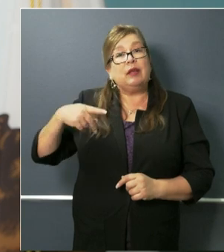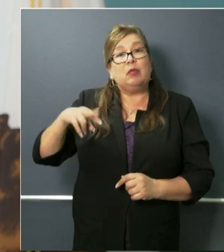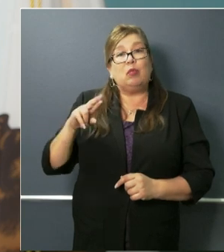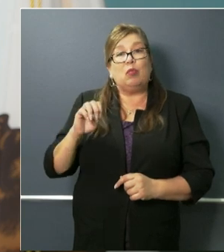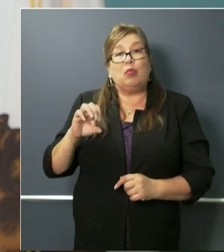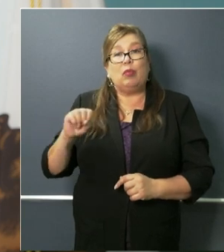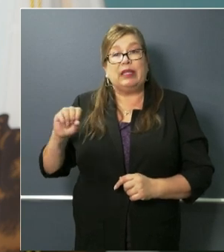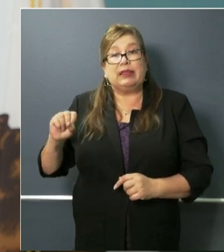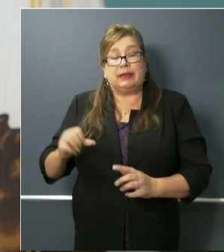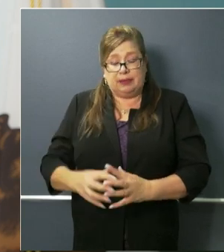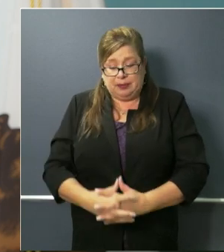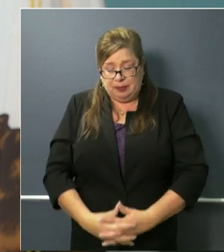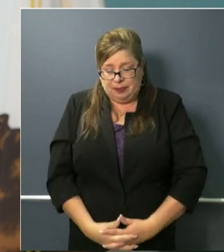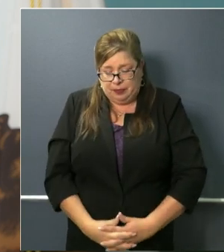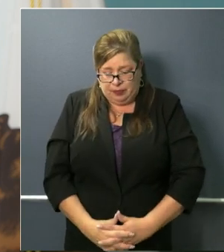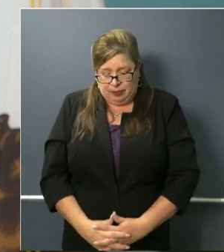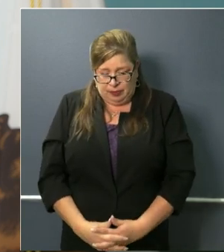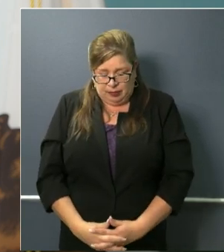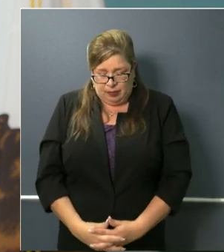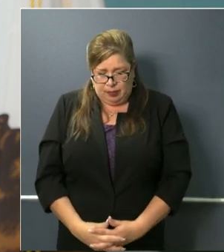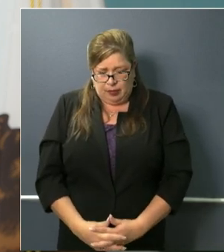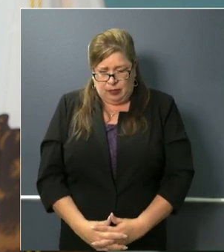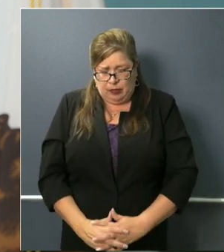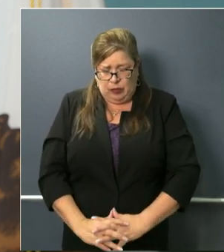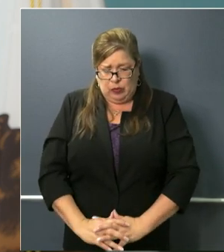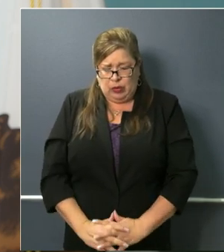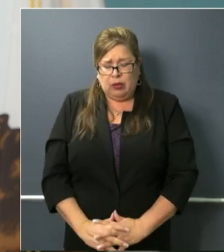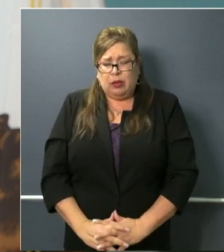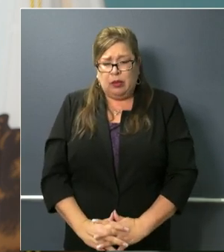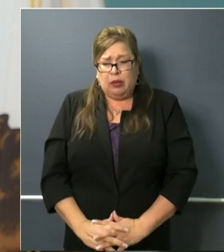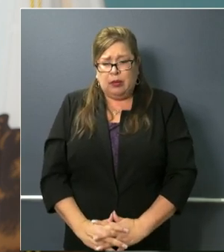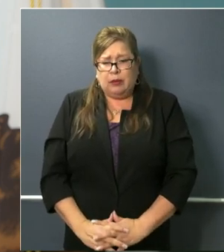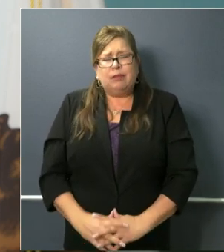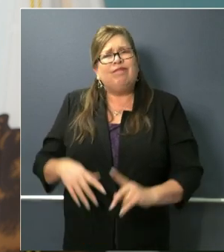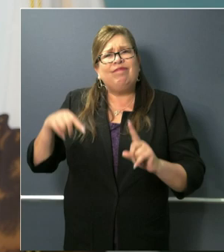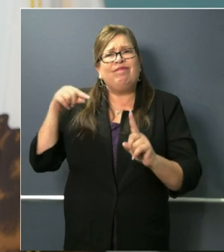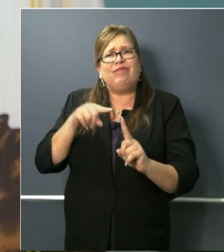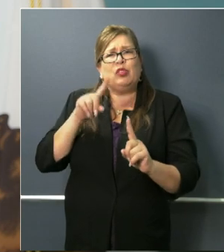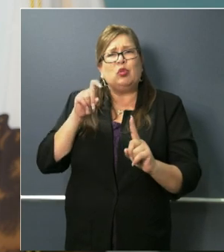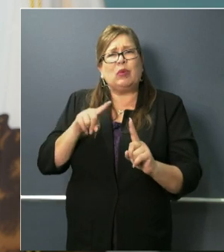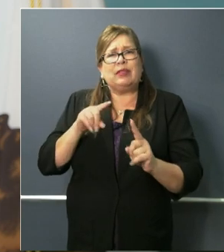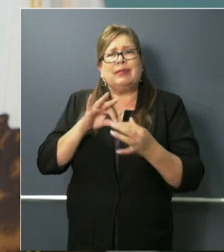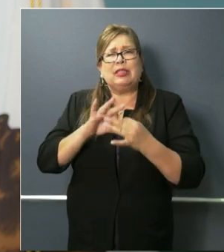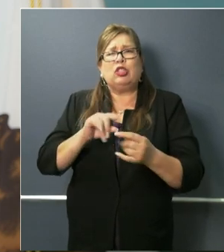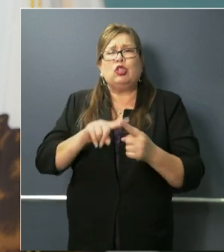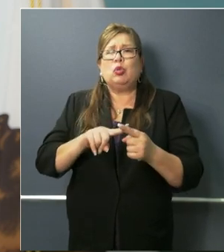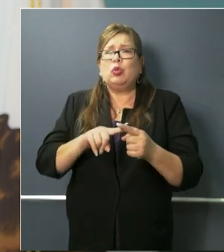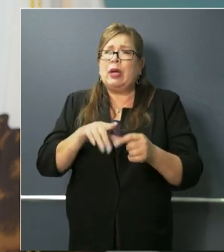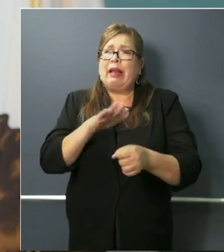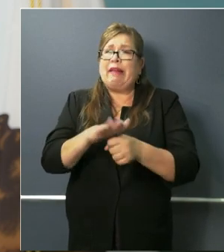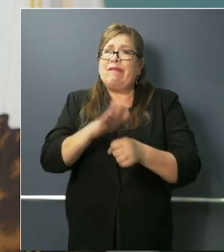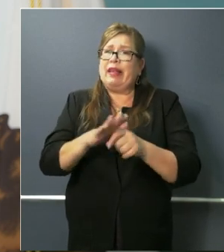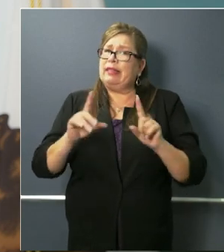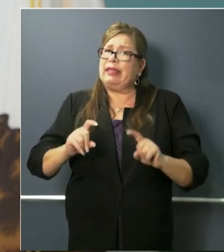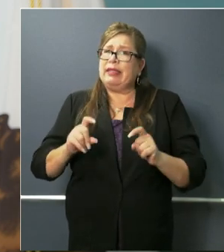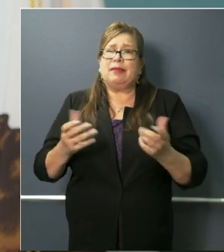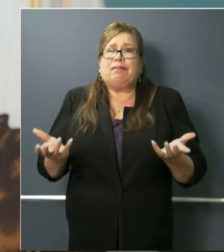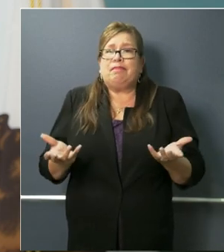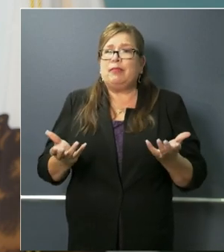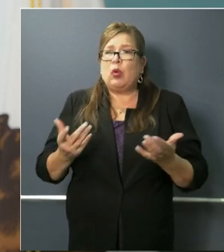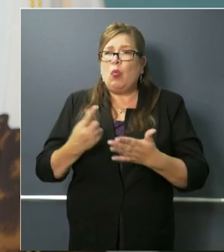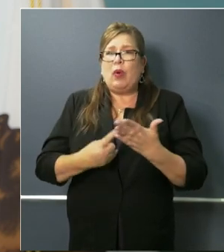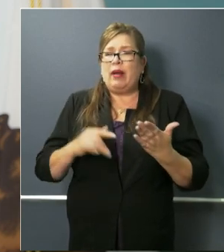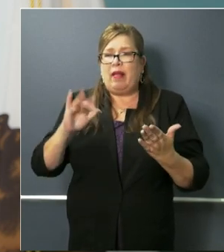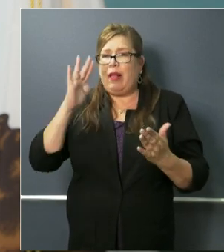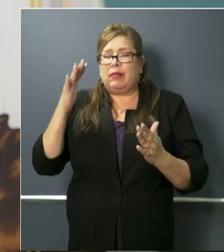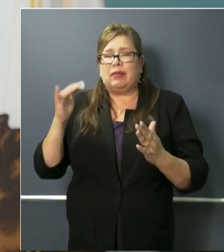What adequate testing look like to you? How many tests per day should California be performing? Well I want to I want to see hundreds and